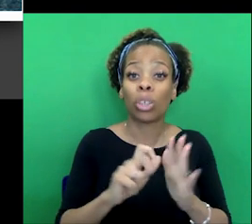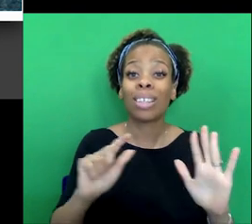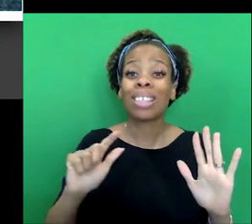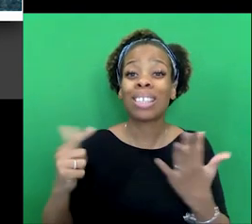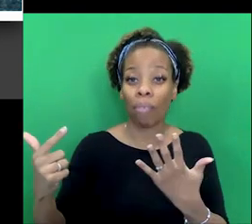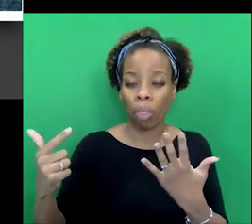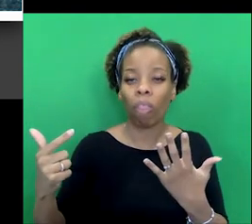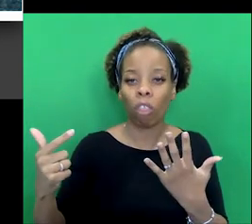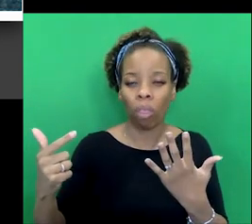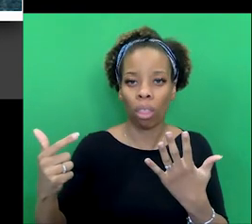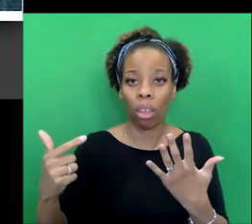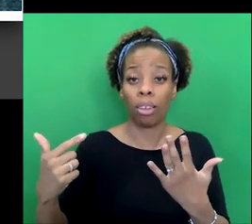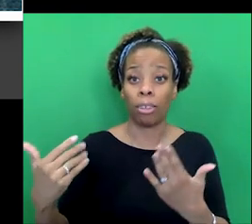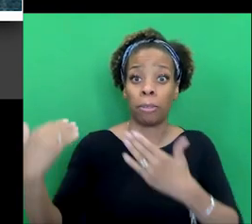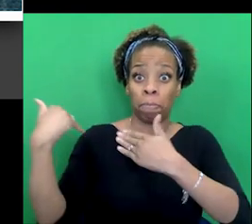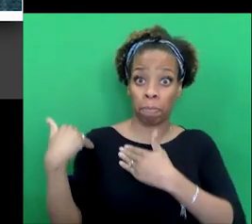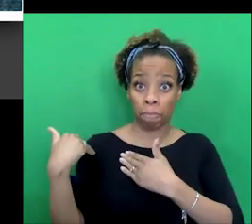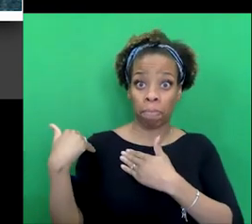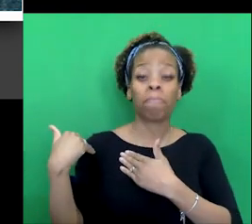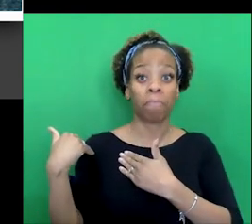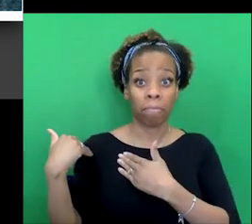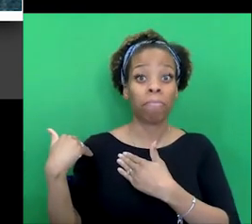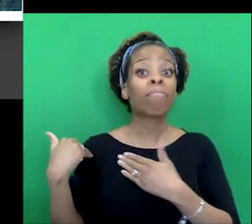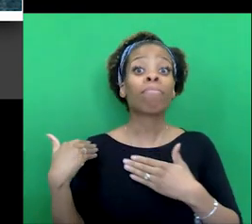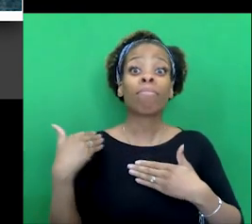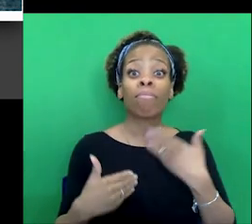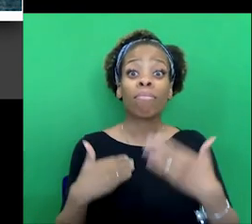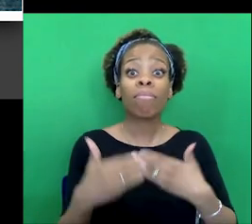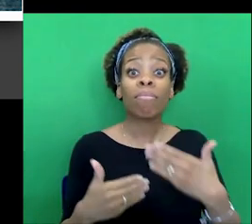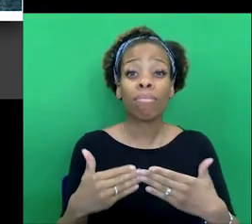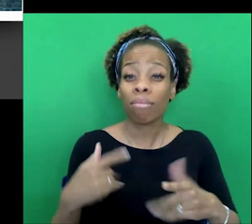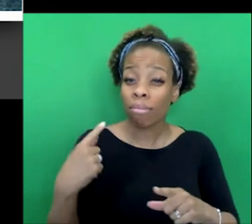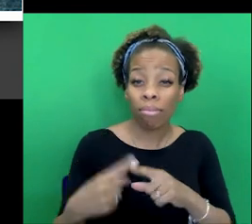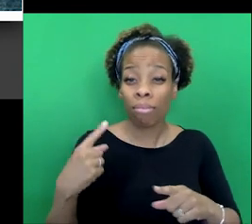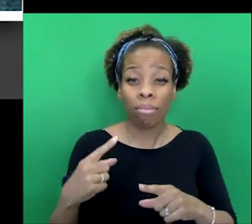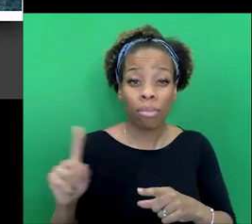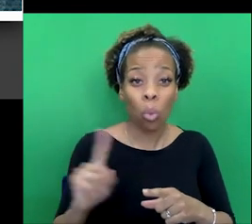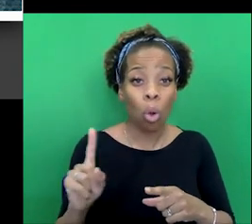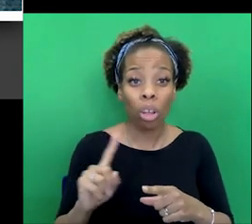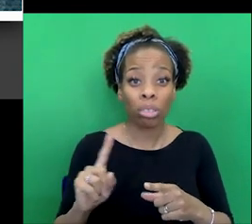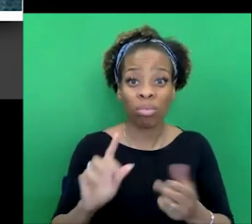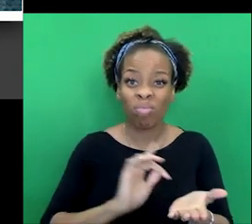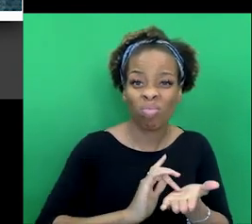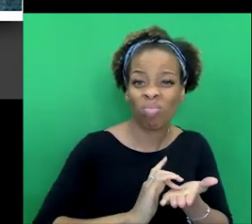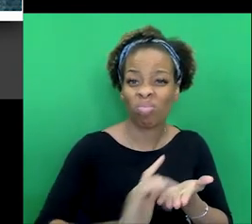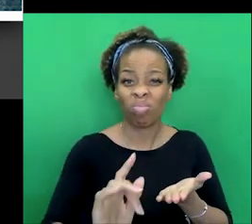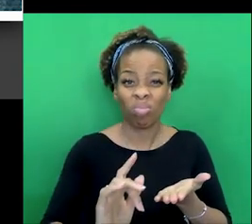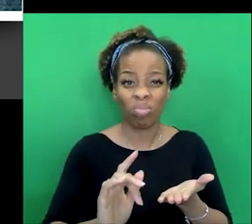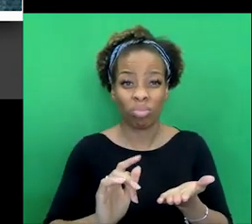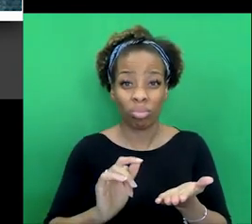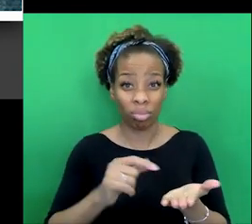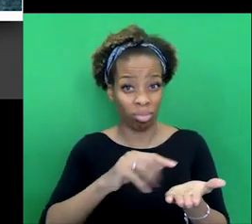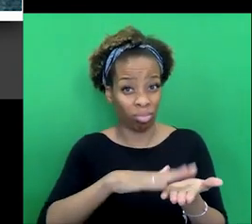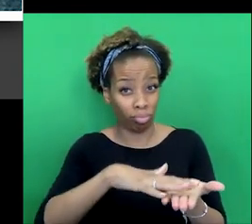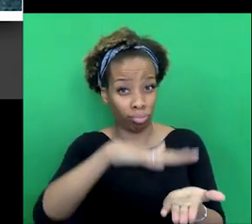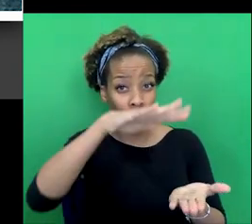symbolic, because the first thing he does, as soon as he takes power, within hours, is to destroy the letters that his